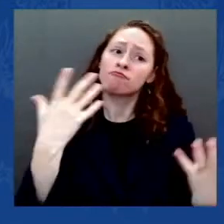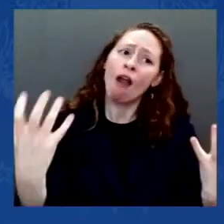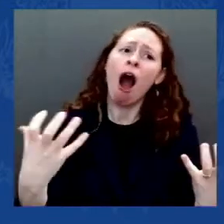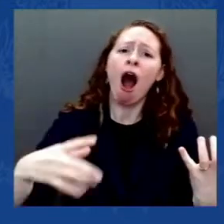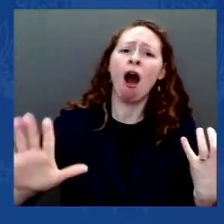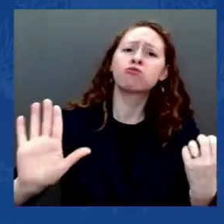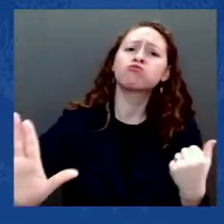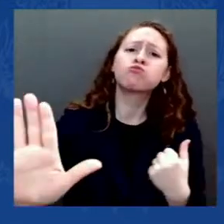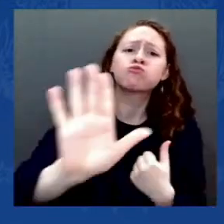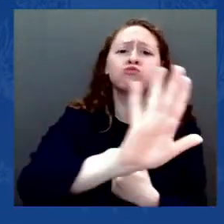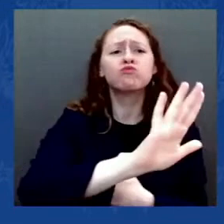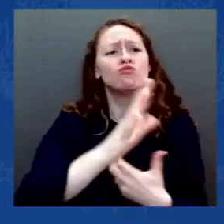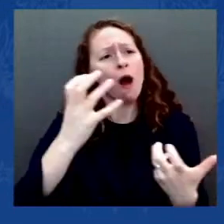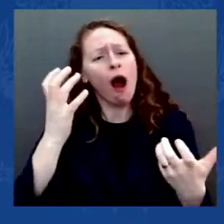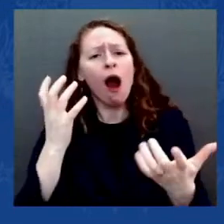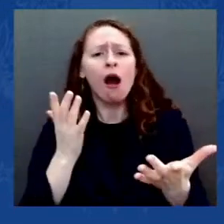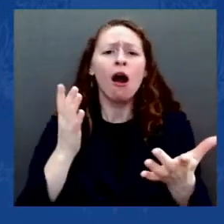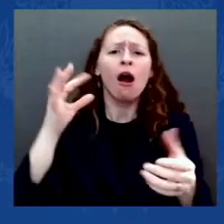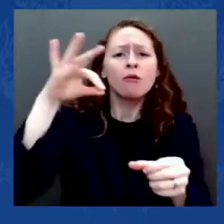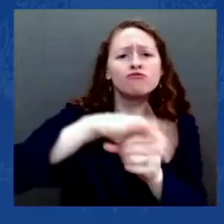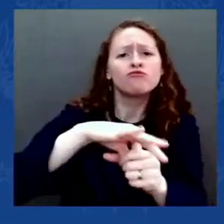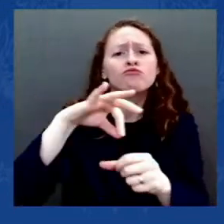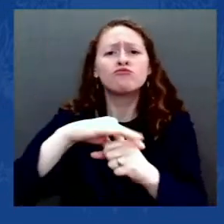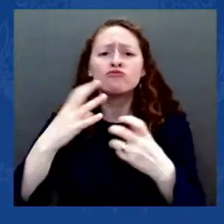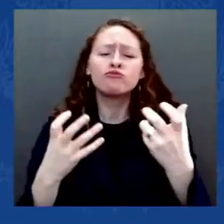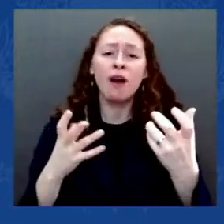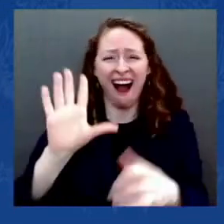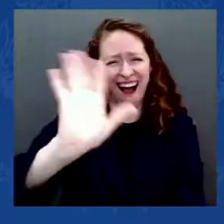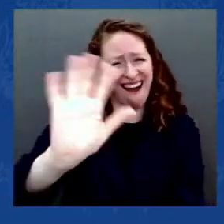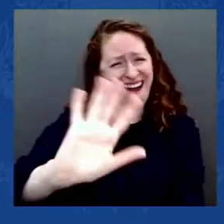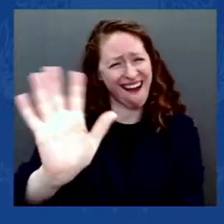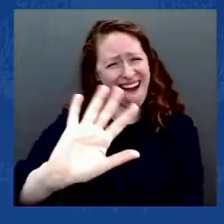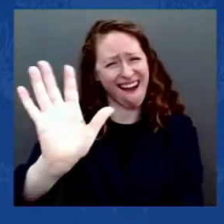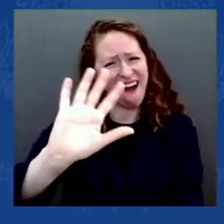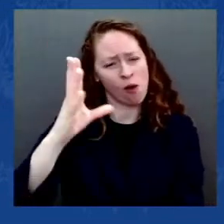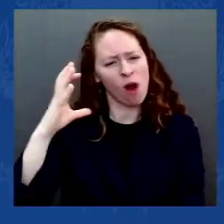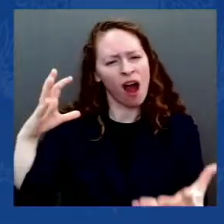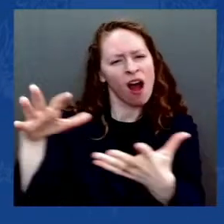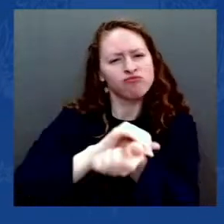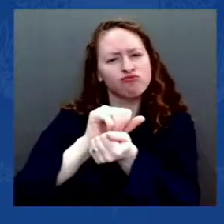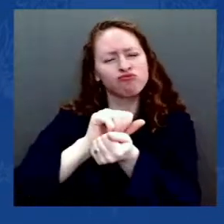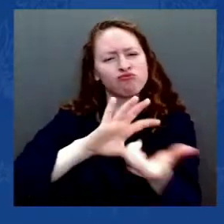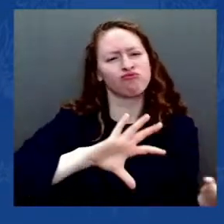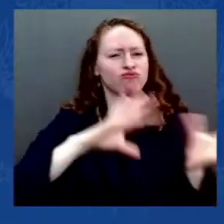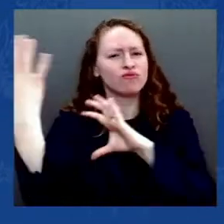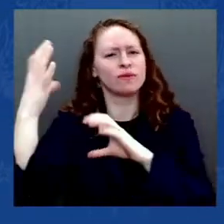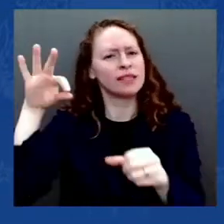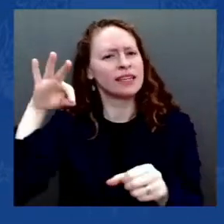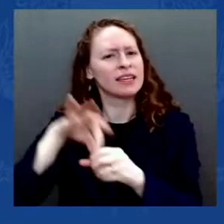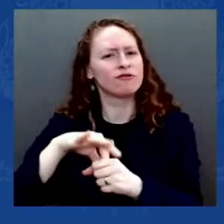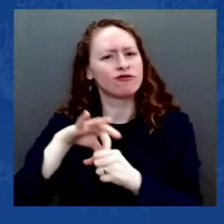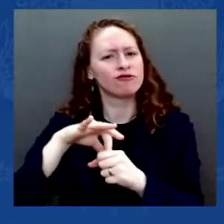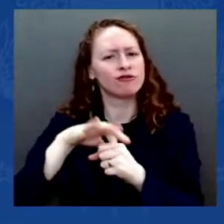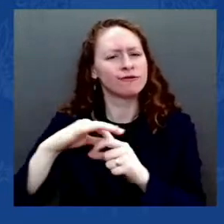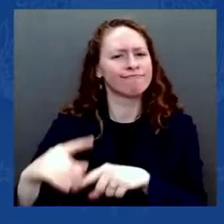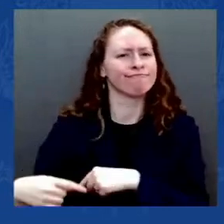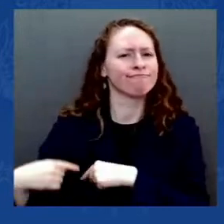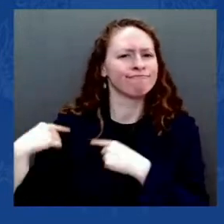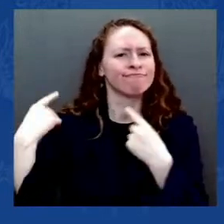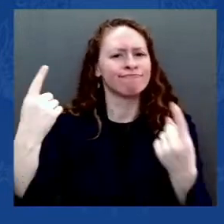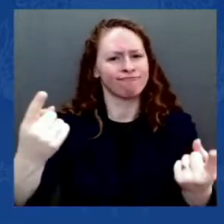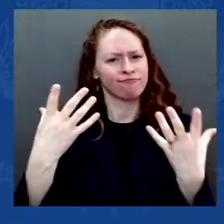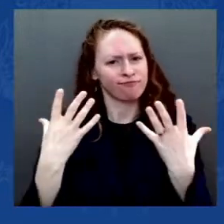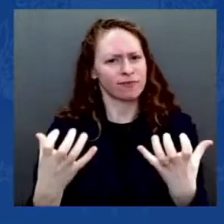overturn one. They weren't looking to save the cause of America. They were looking to